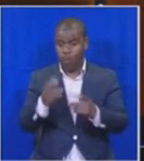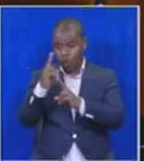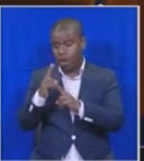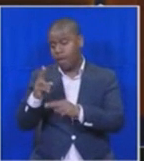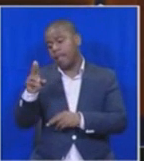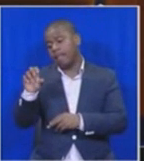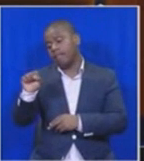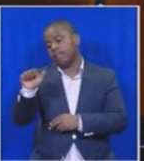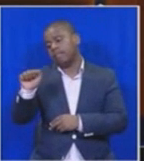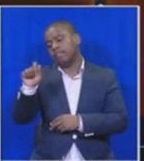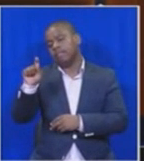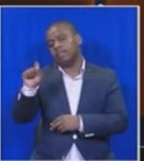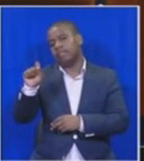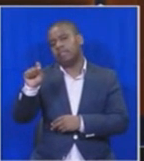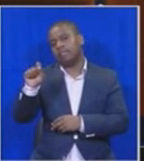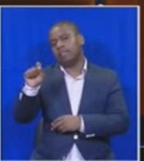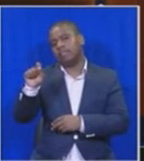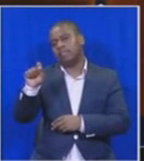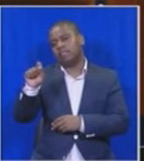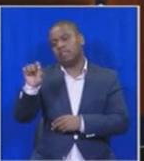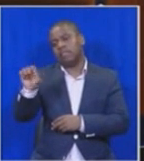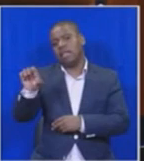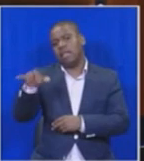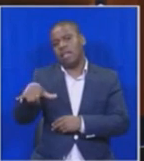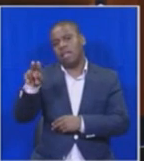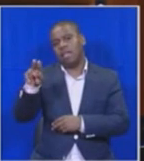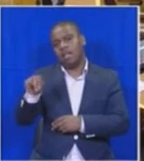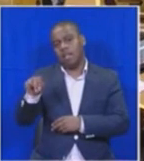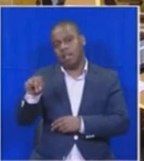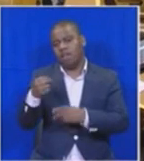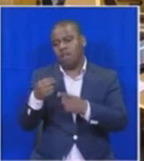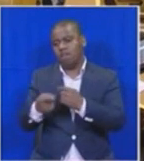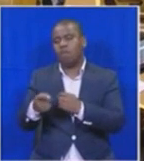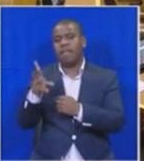to do a follow-up question?